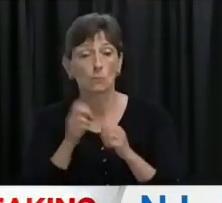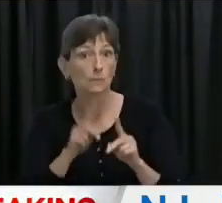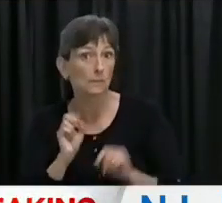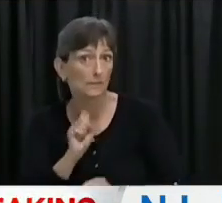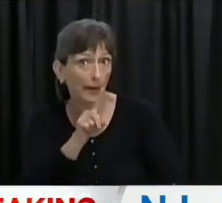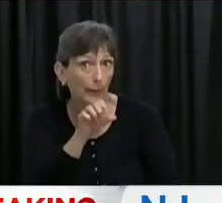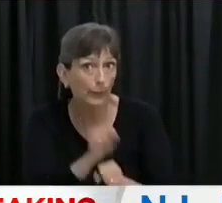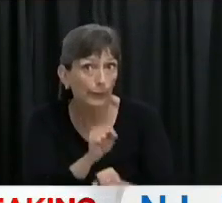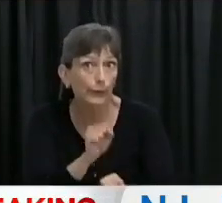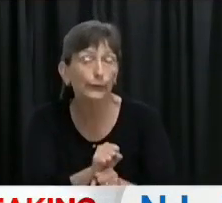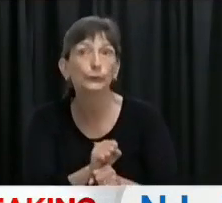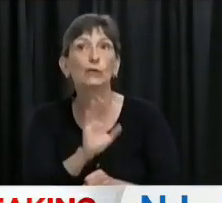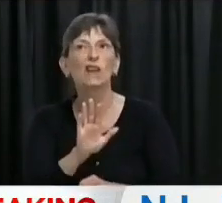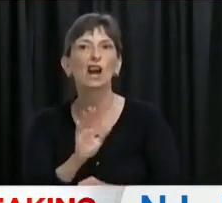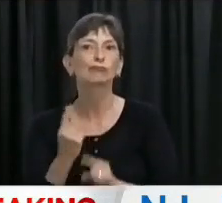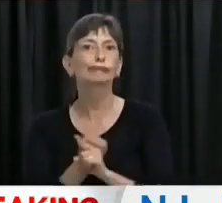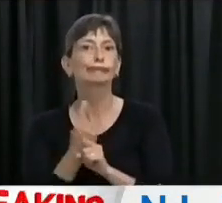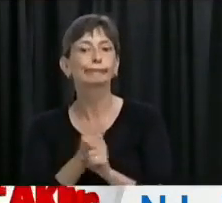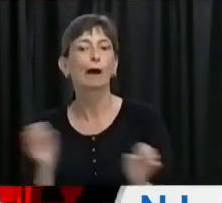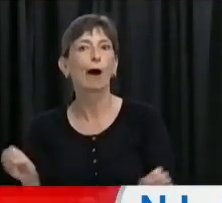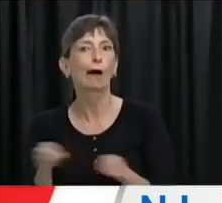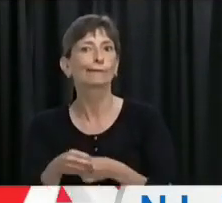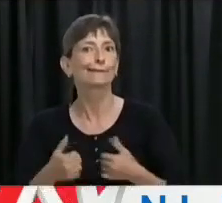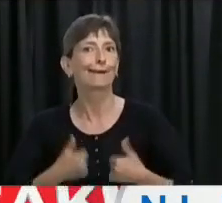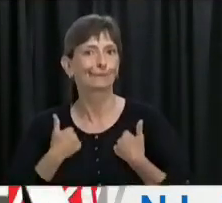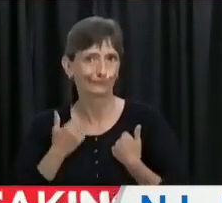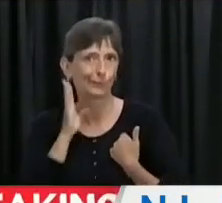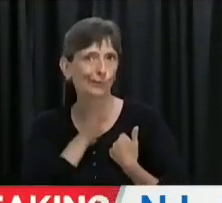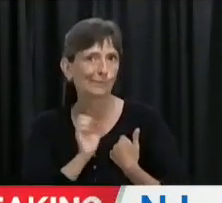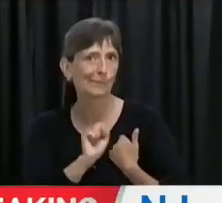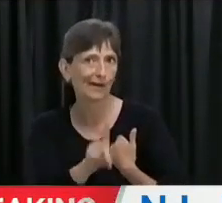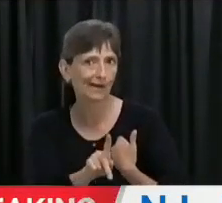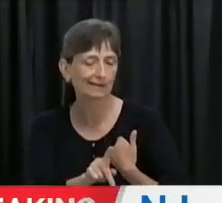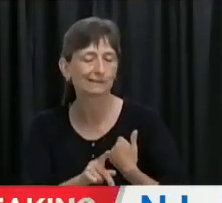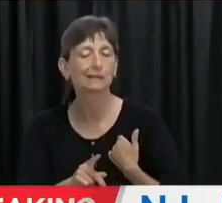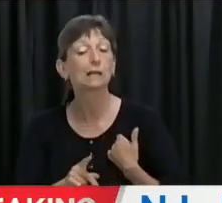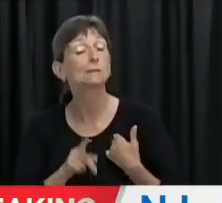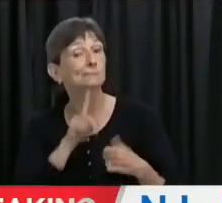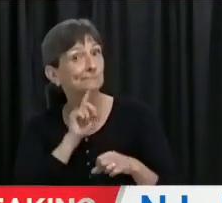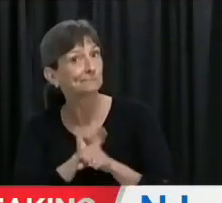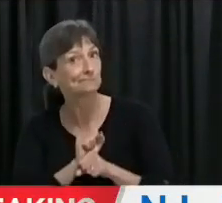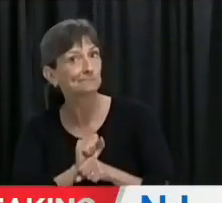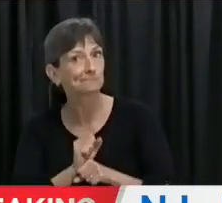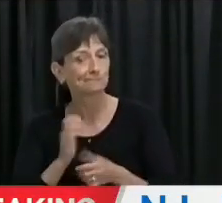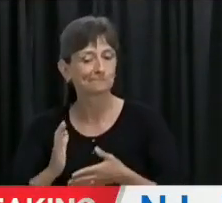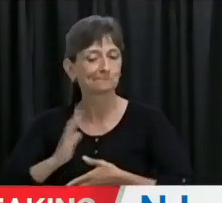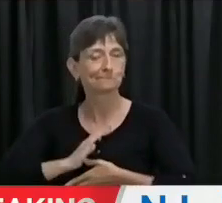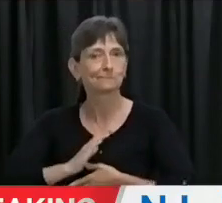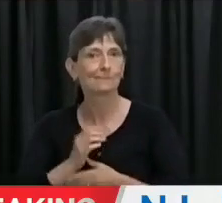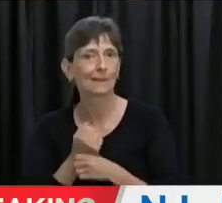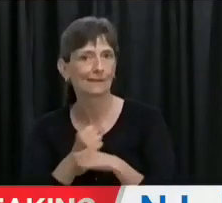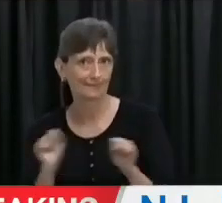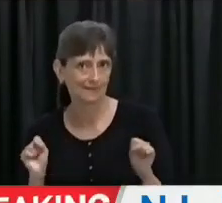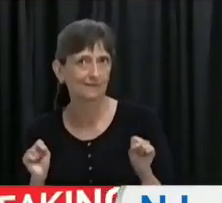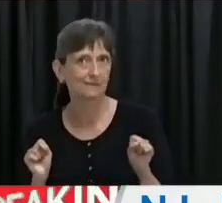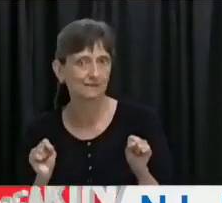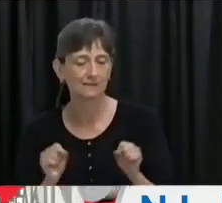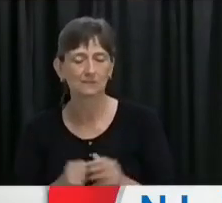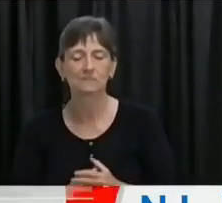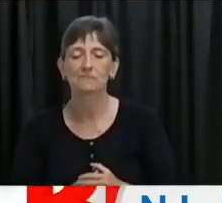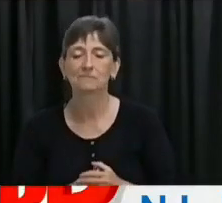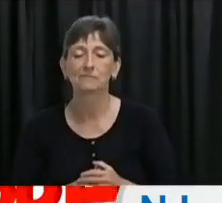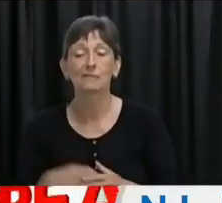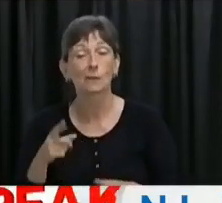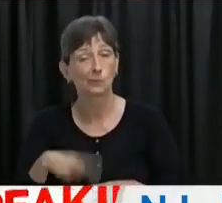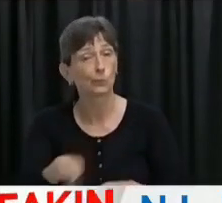to work and back to their regular office environments. But we must do so safely. As we all know too well, in